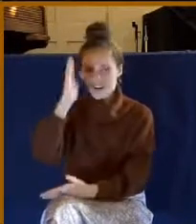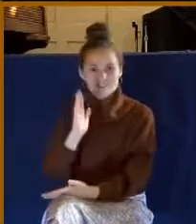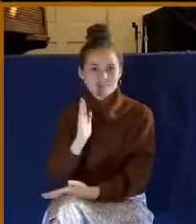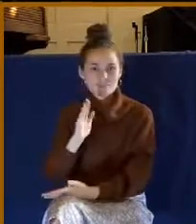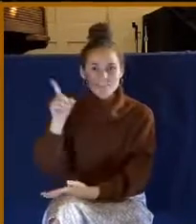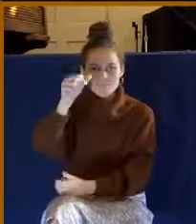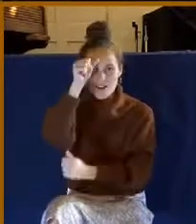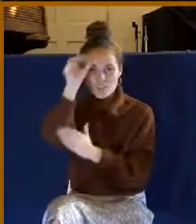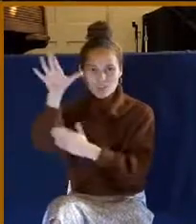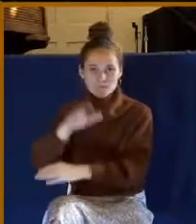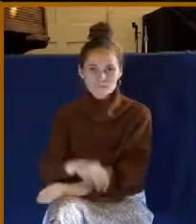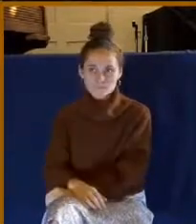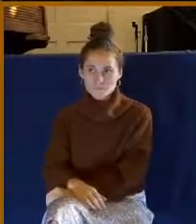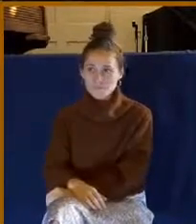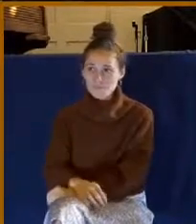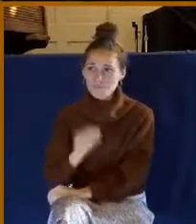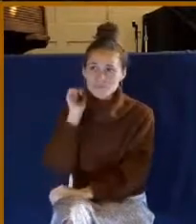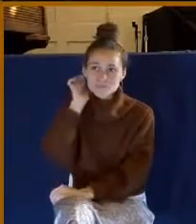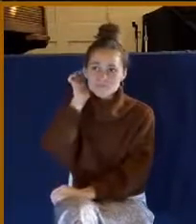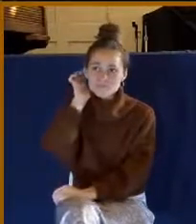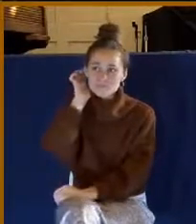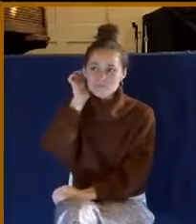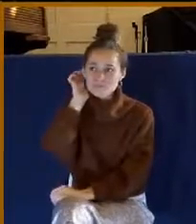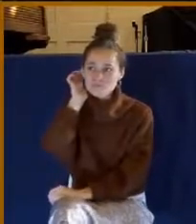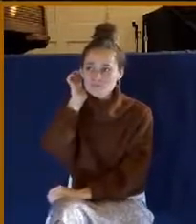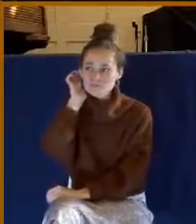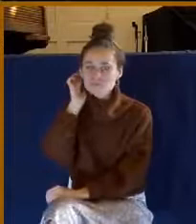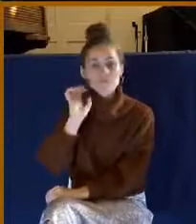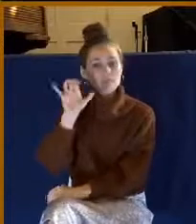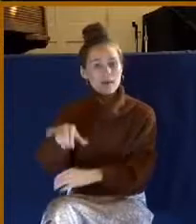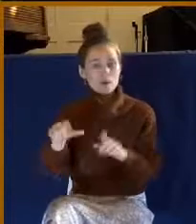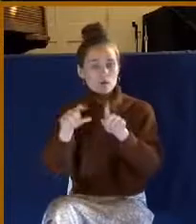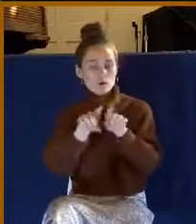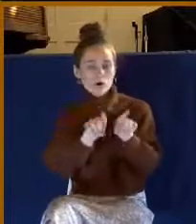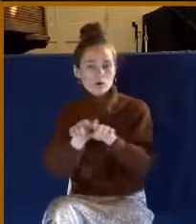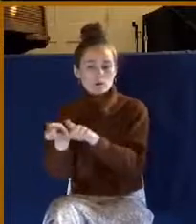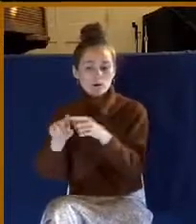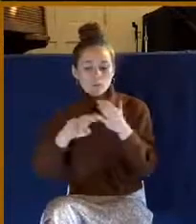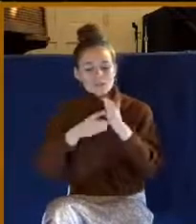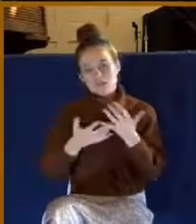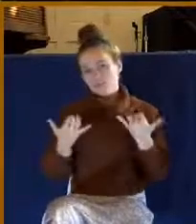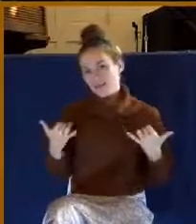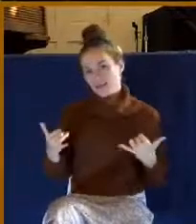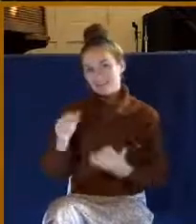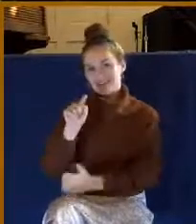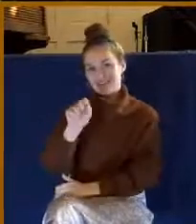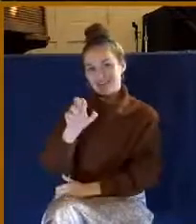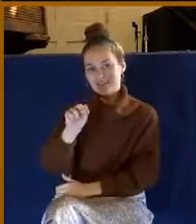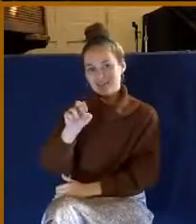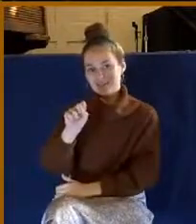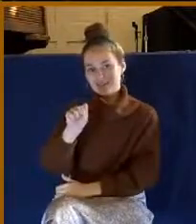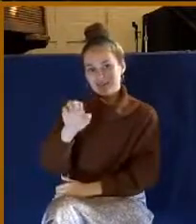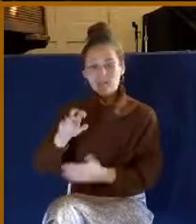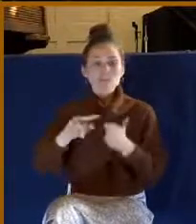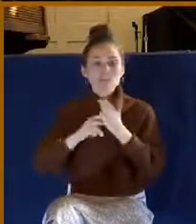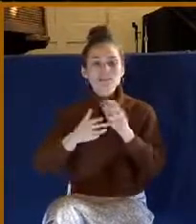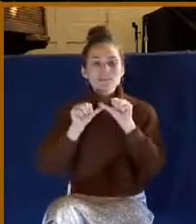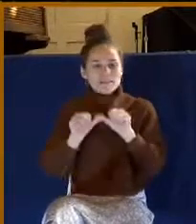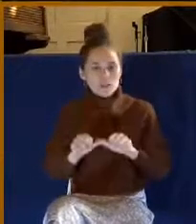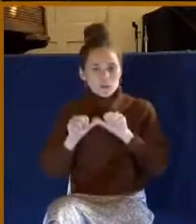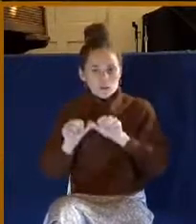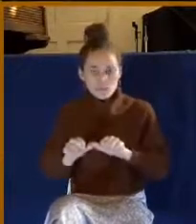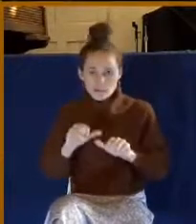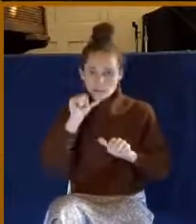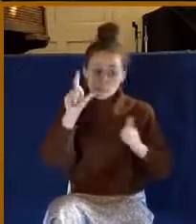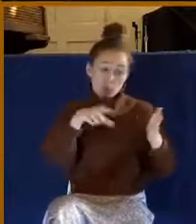the Father. This word here also is a present tense word, which simply means it's a continual action. We don't give thanks